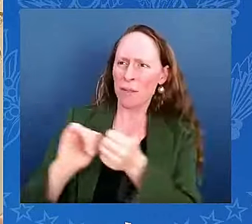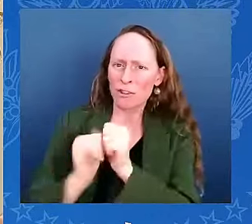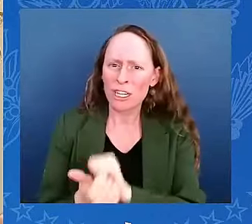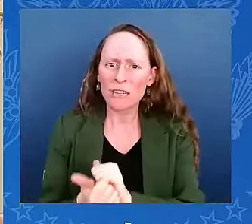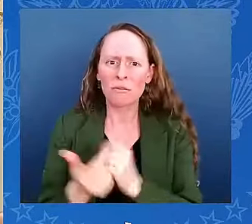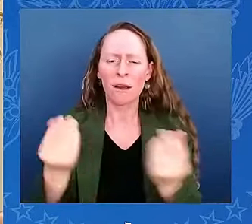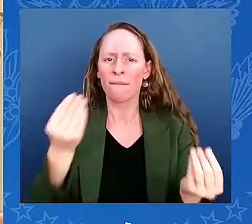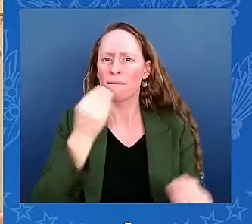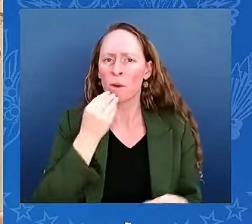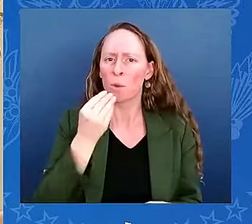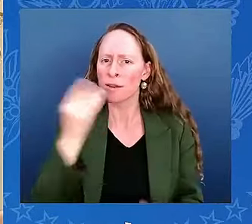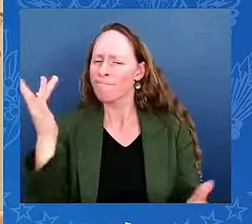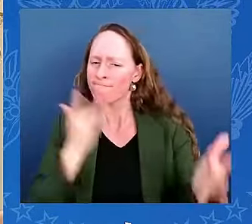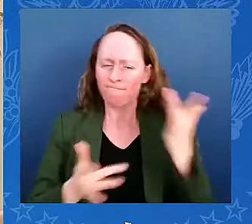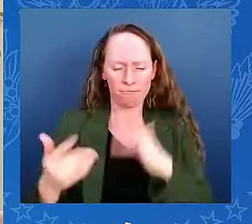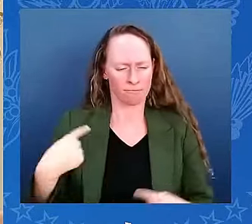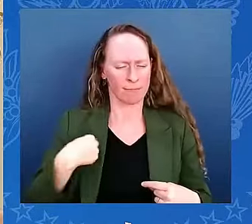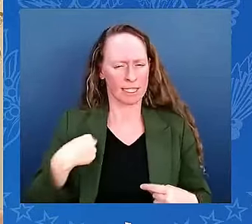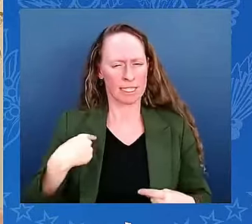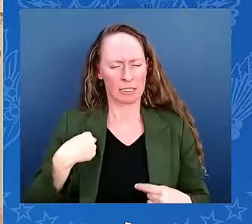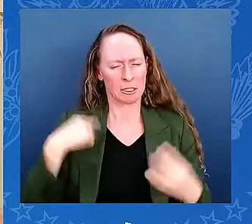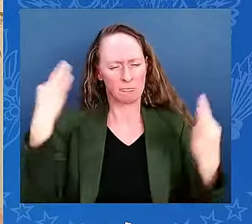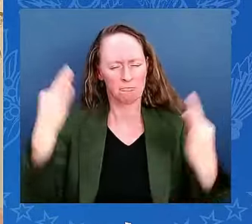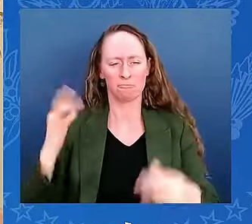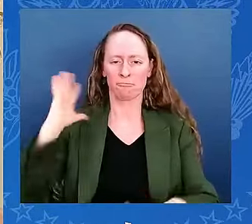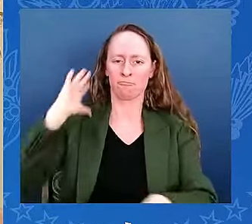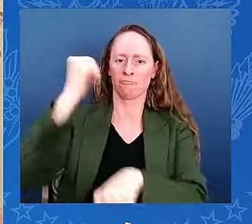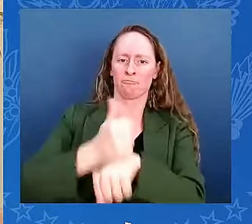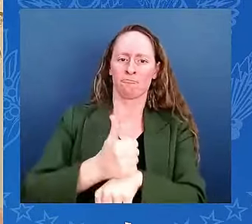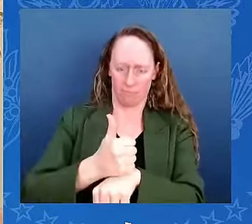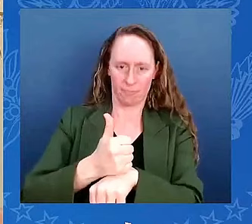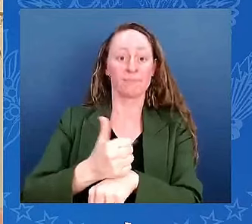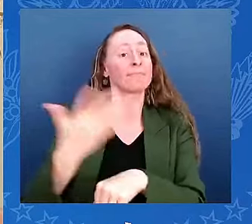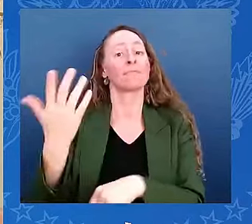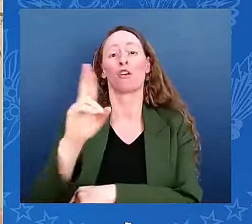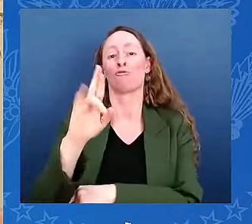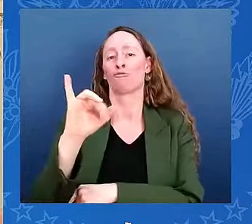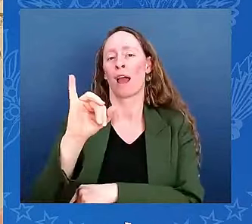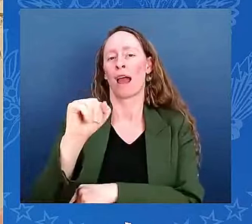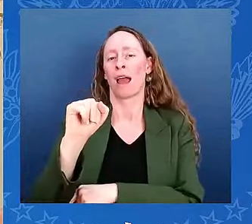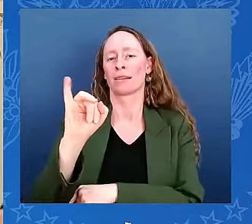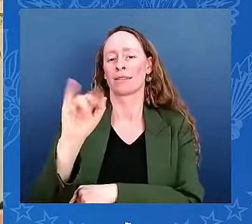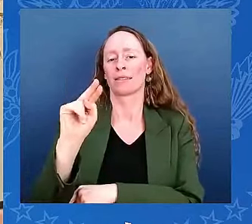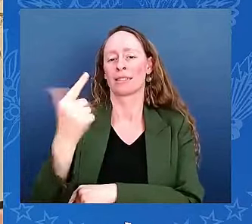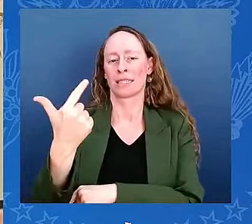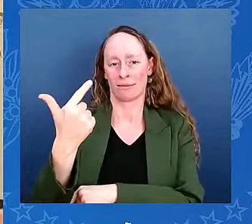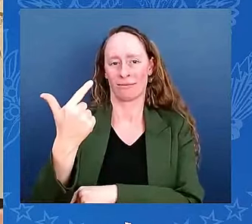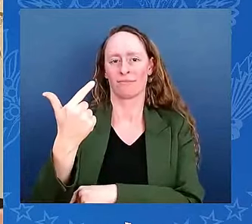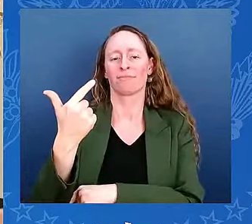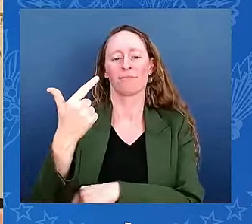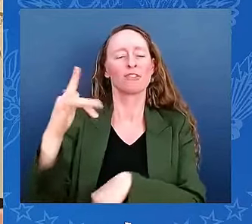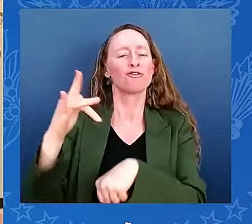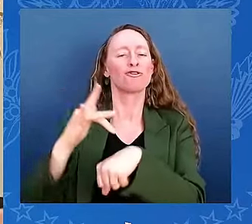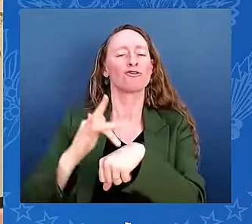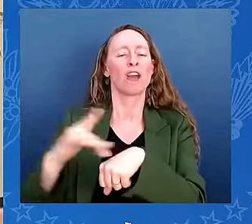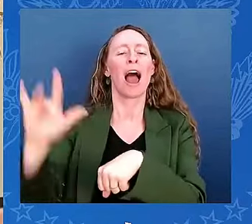A youth-led nonprofit aimed at reducing food waste in my community and across the state of Maryland.